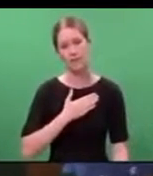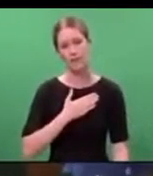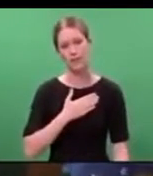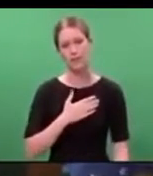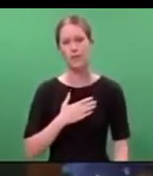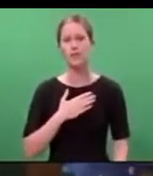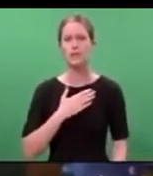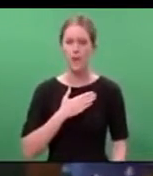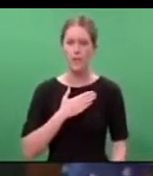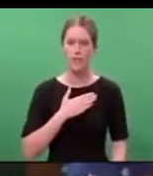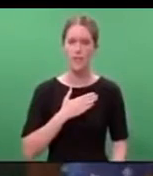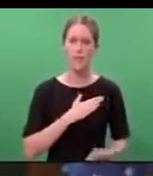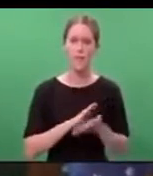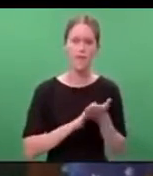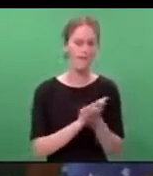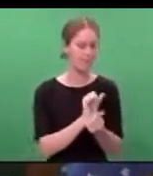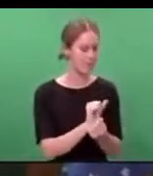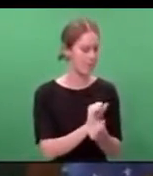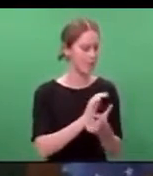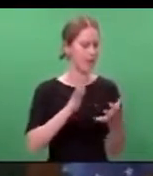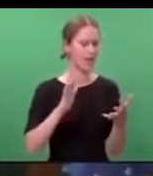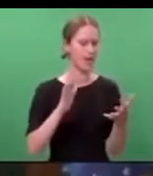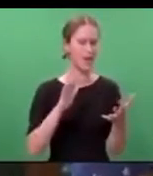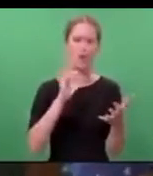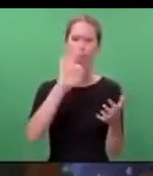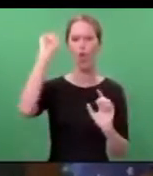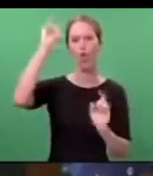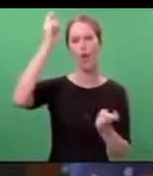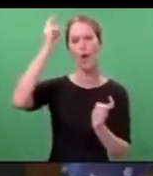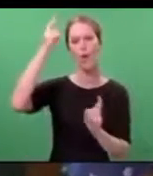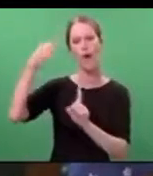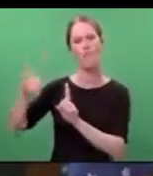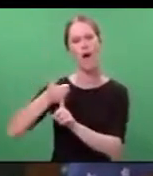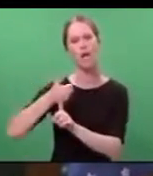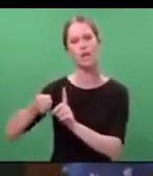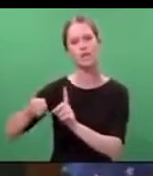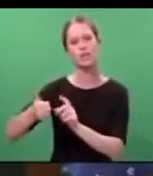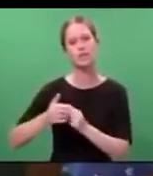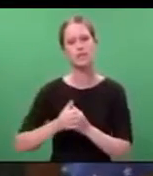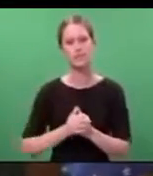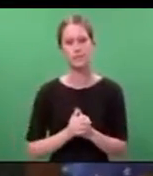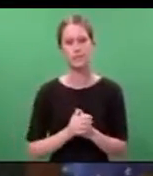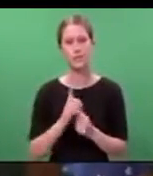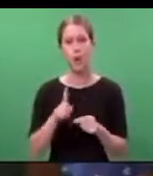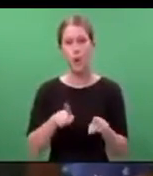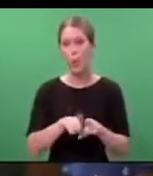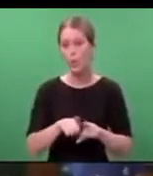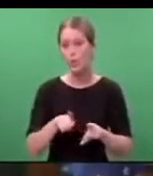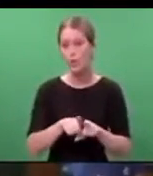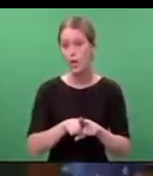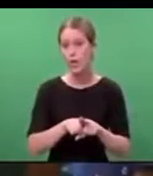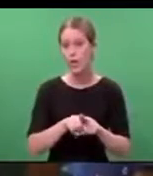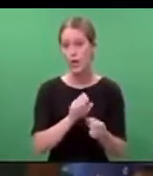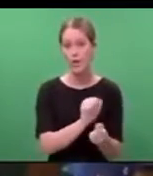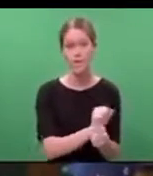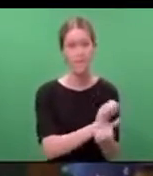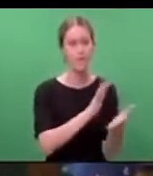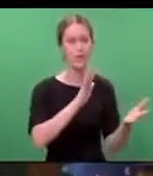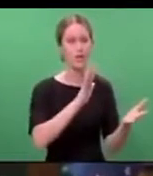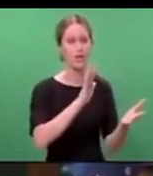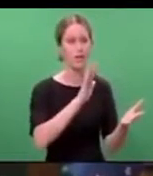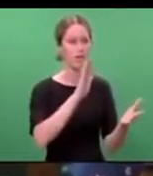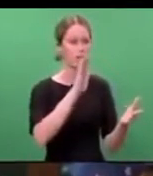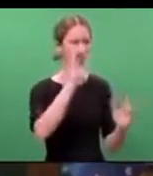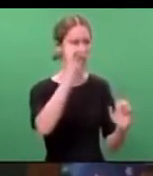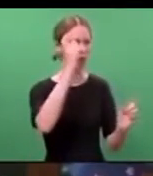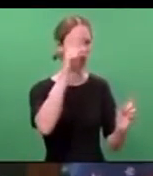Safety means being free from the fear of violence but it also means being free from the fear of